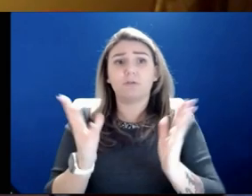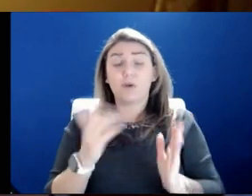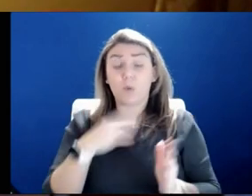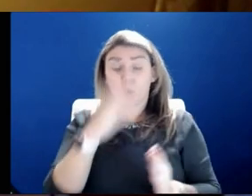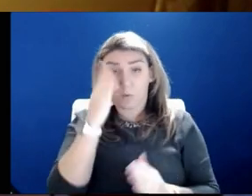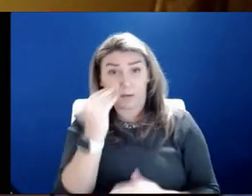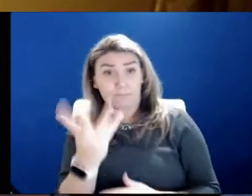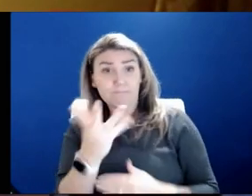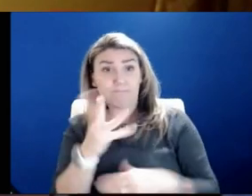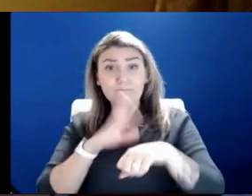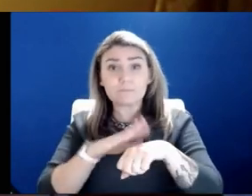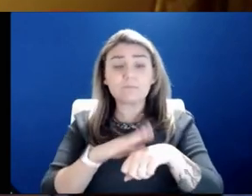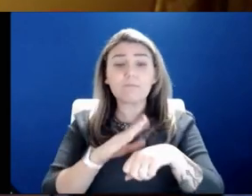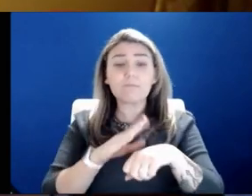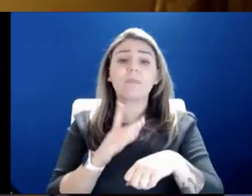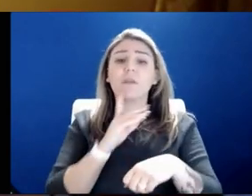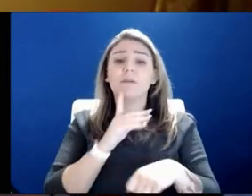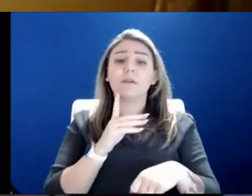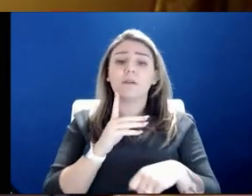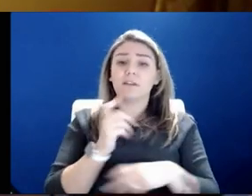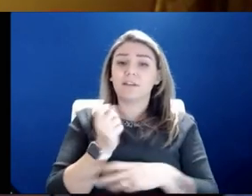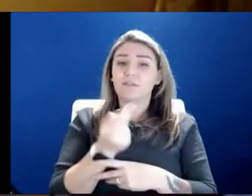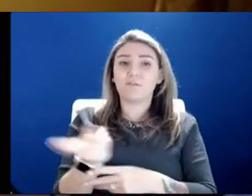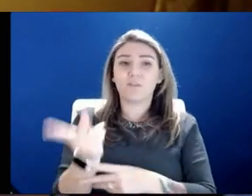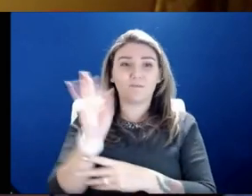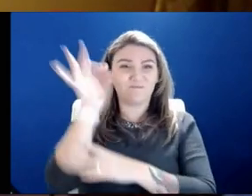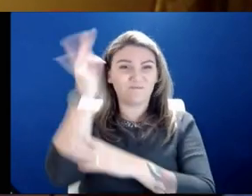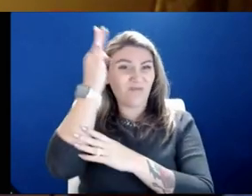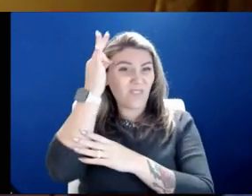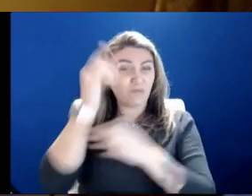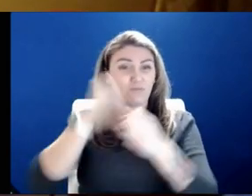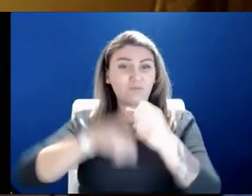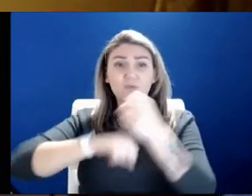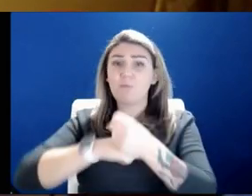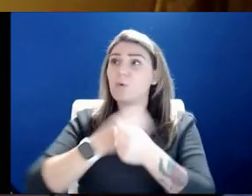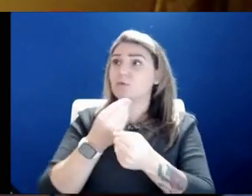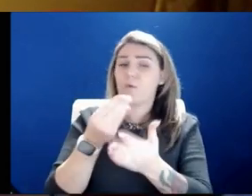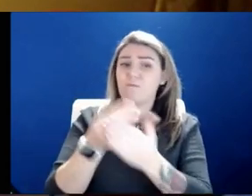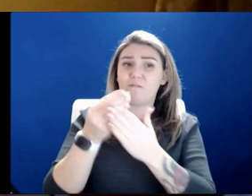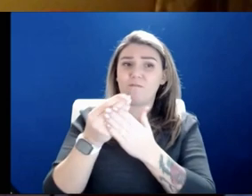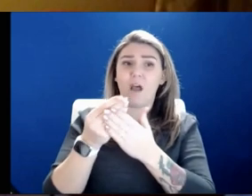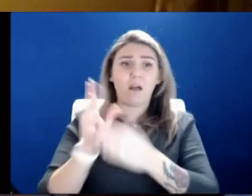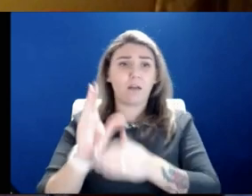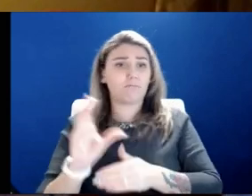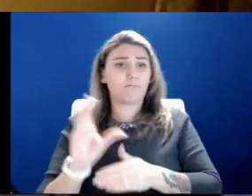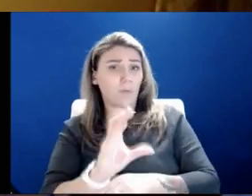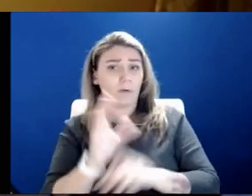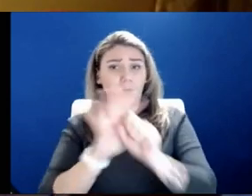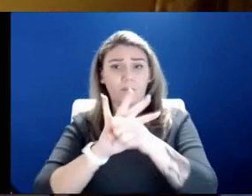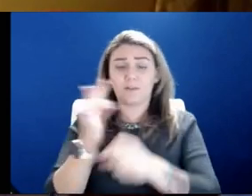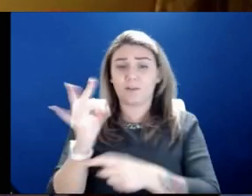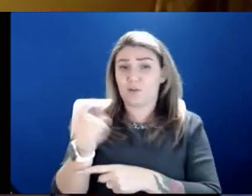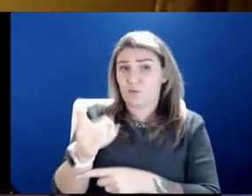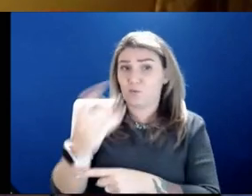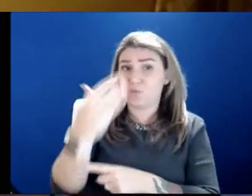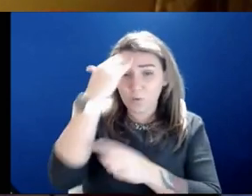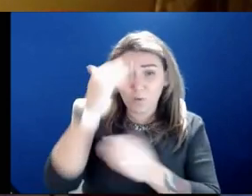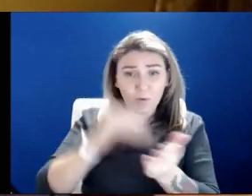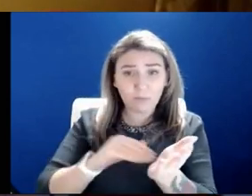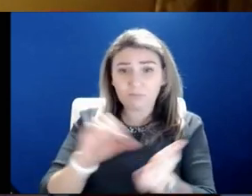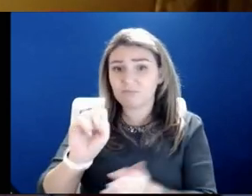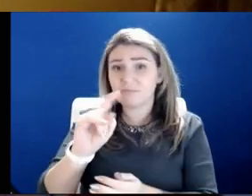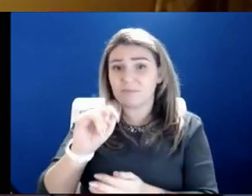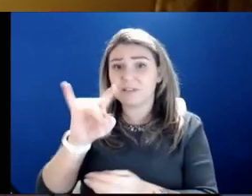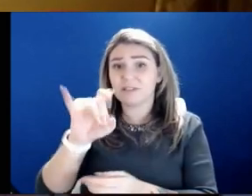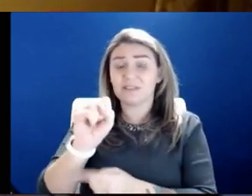even though we've had, um, some federal support to help fund our health response to COVID-19, as you know, Dr. Stites, it's, it's